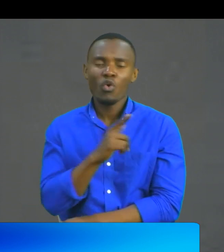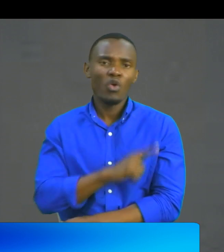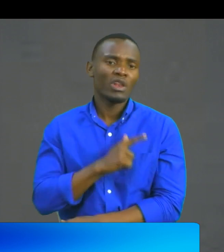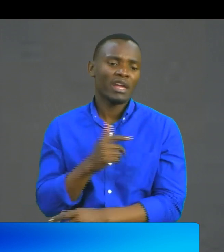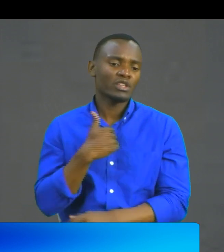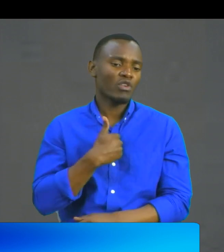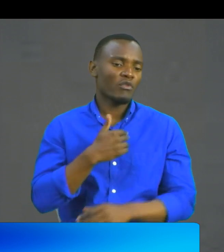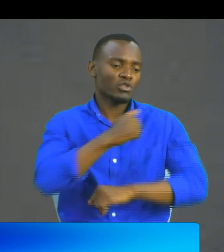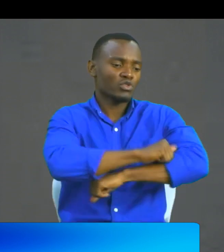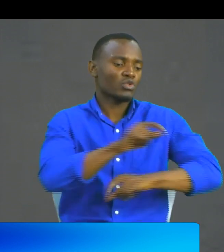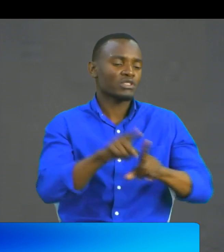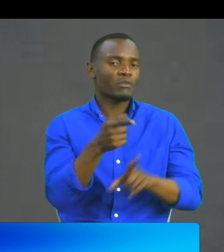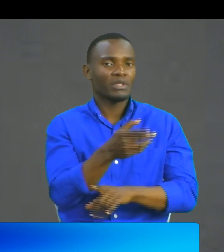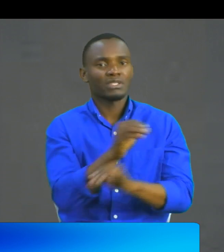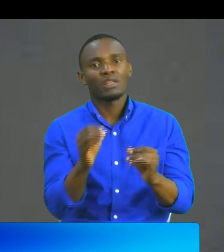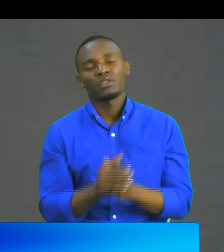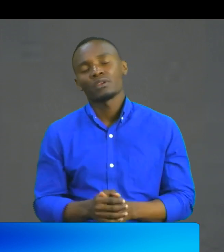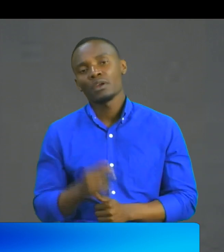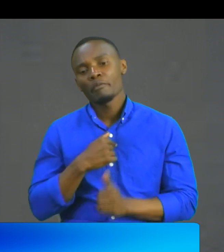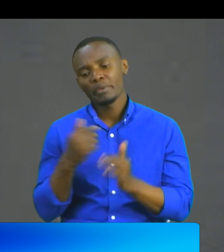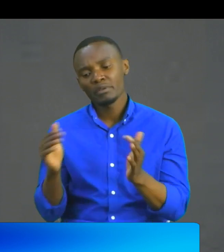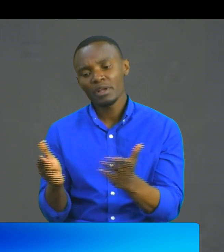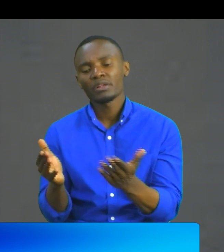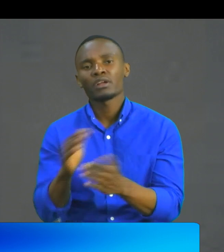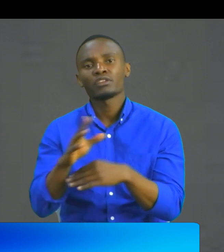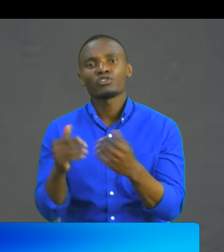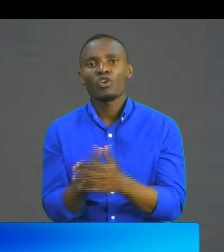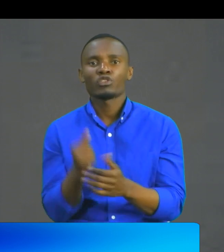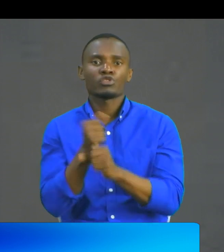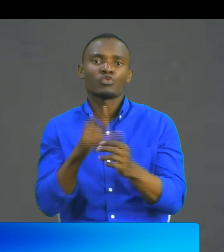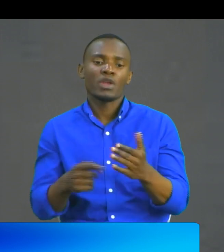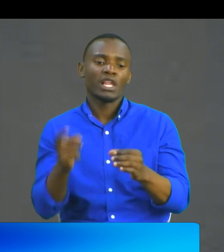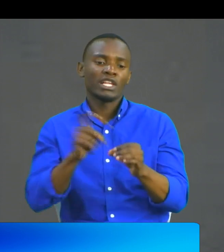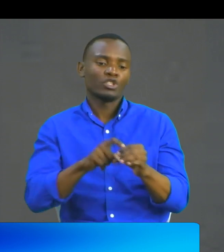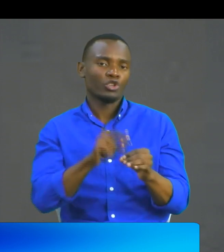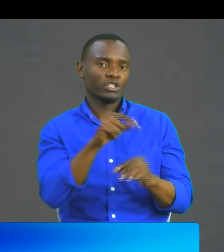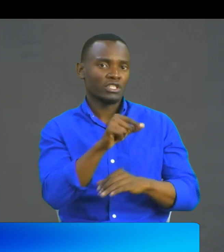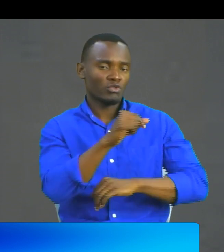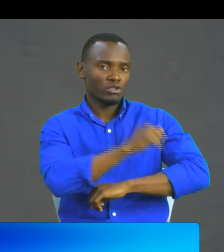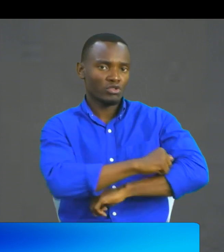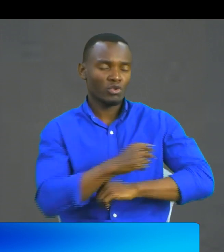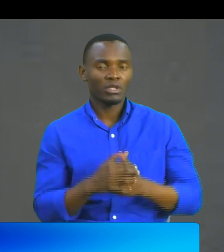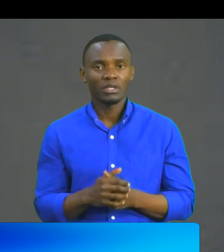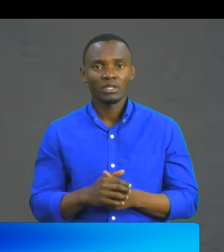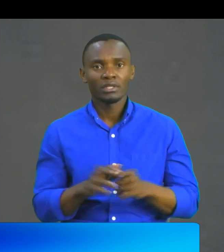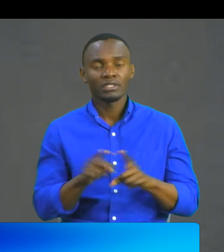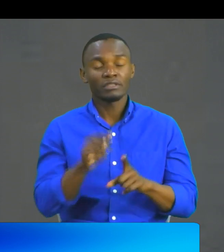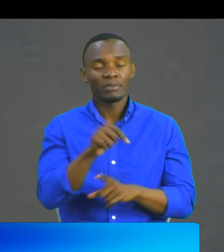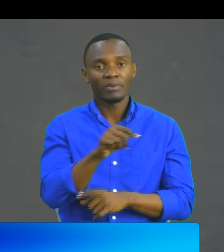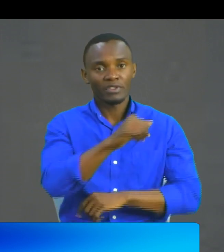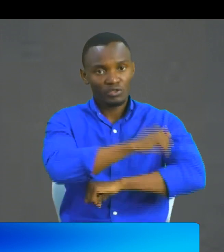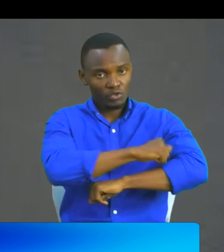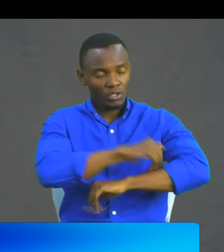facility. I would like to encourage them to be part of this group. One thing in Castelmana is the place to be.